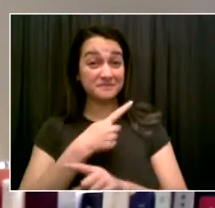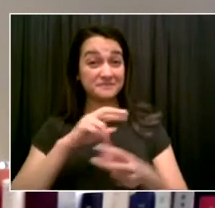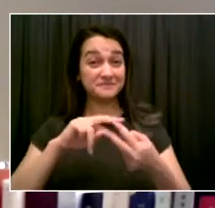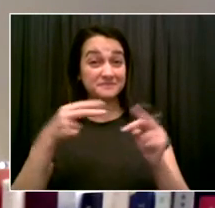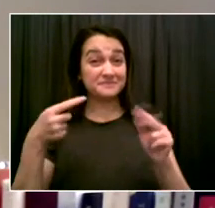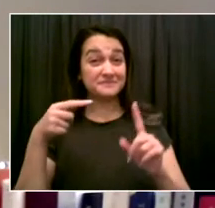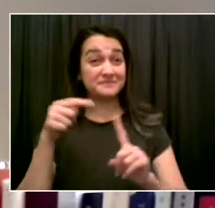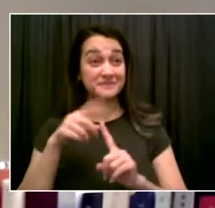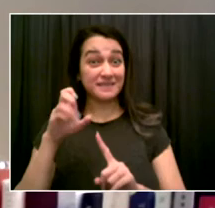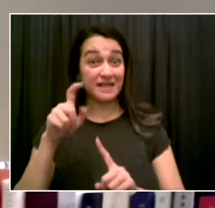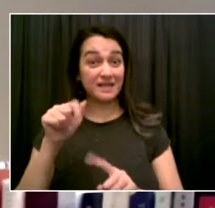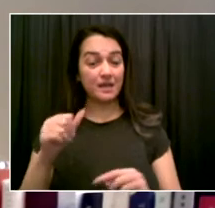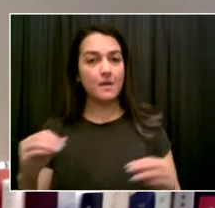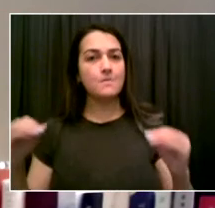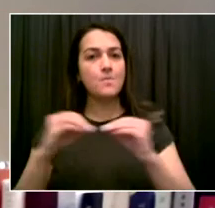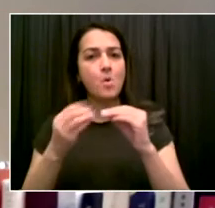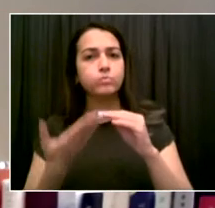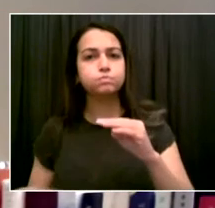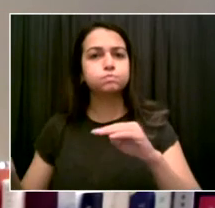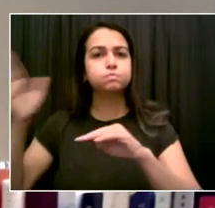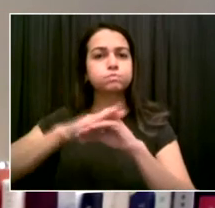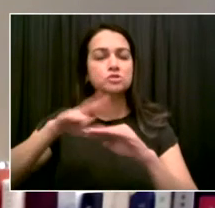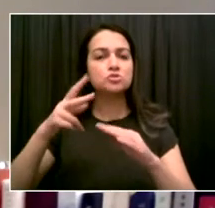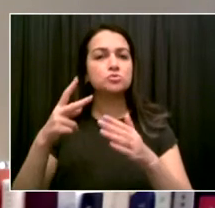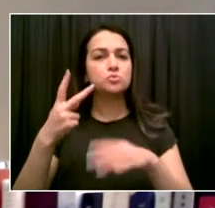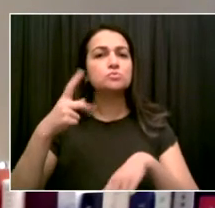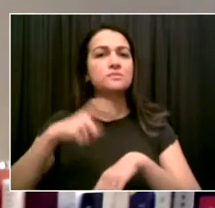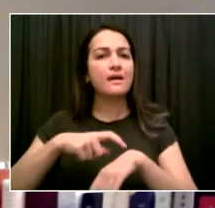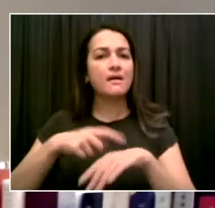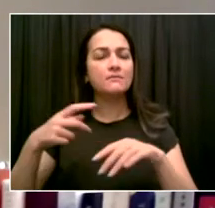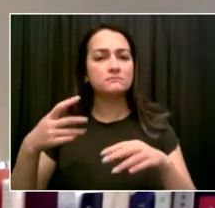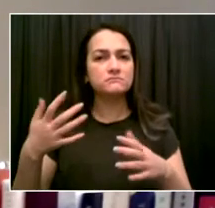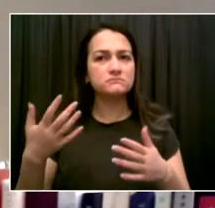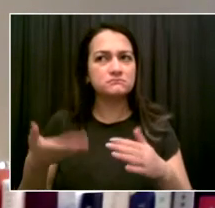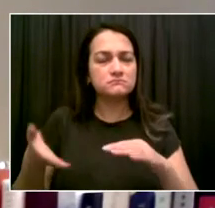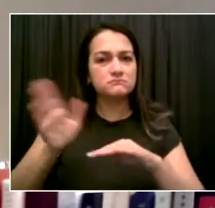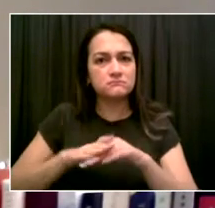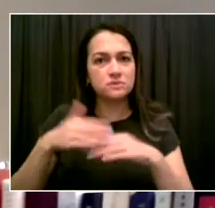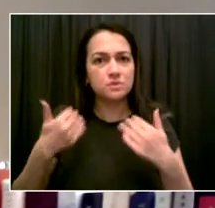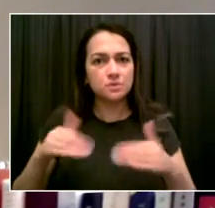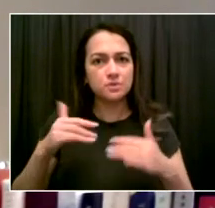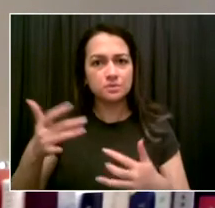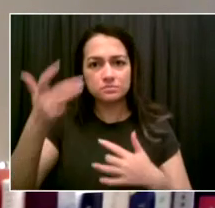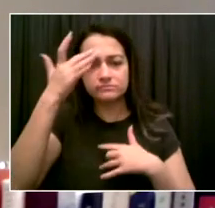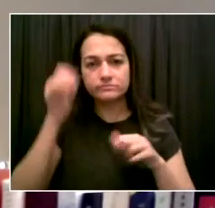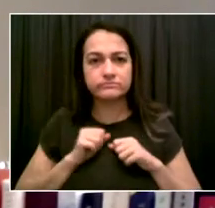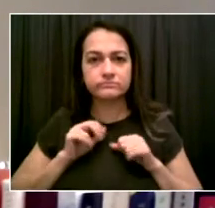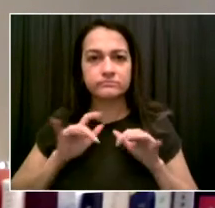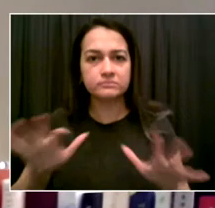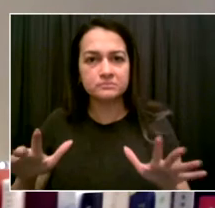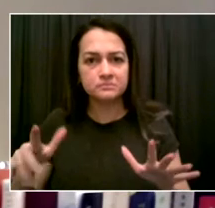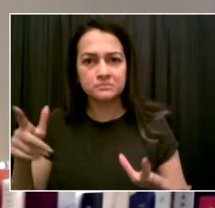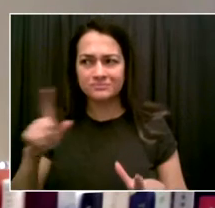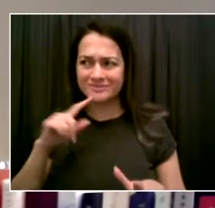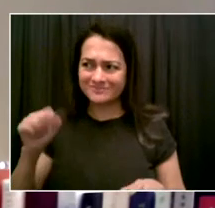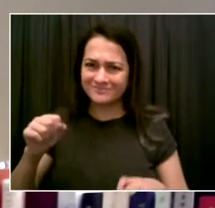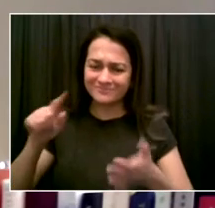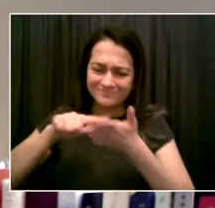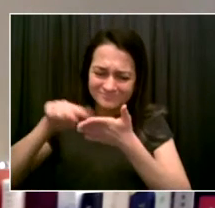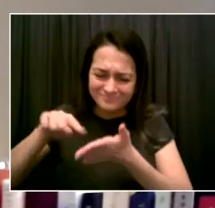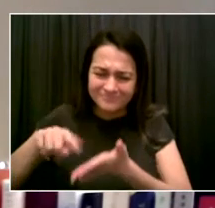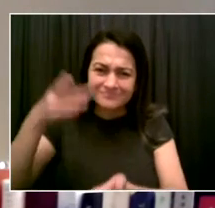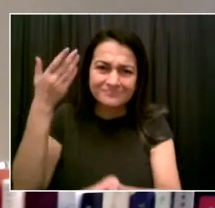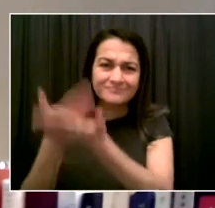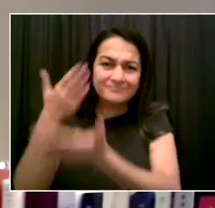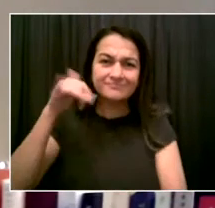that one infected person today can go on to infect twice as many people as they would have early in the pandemic.